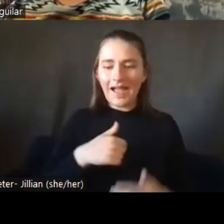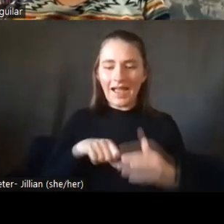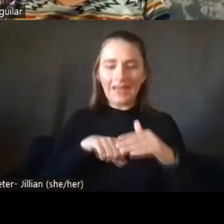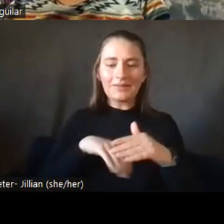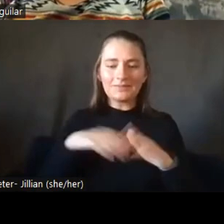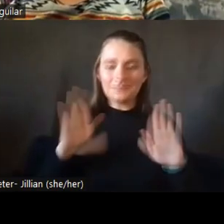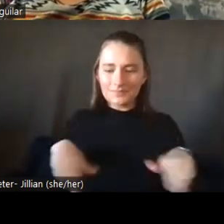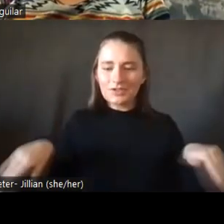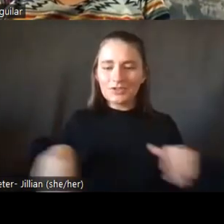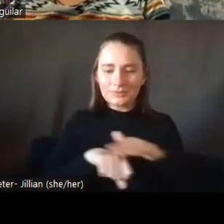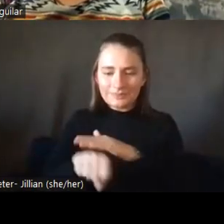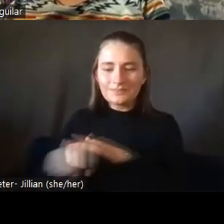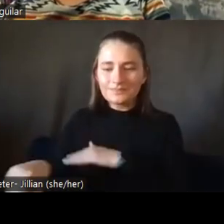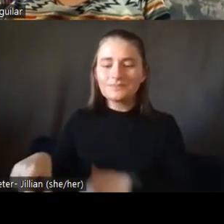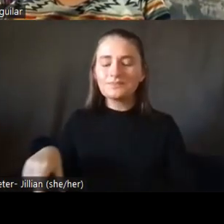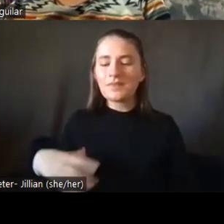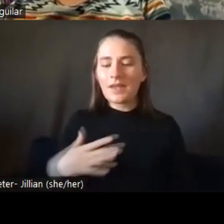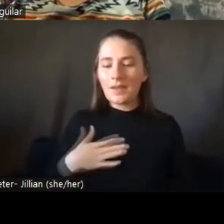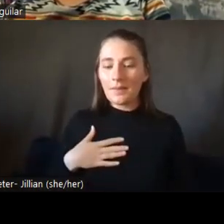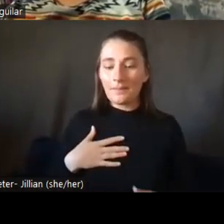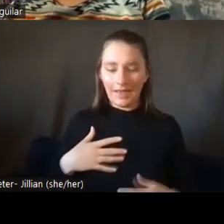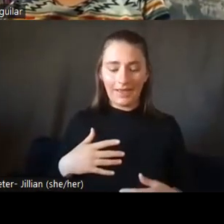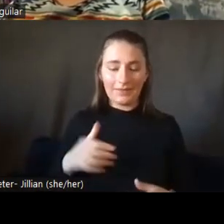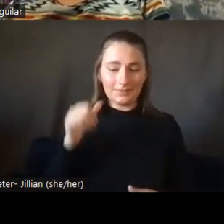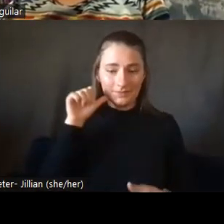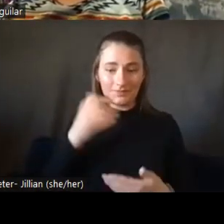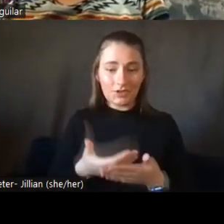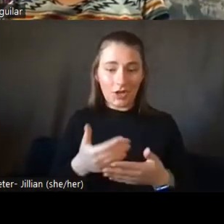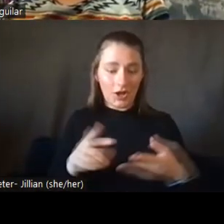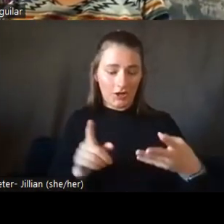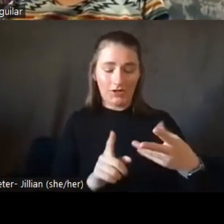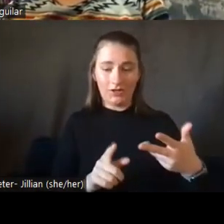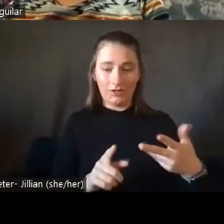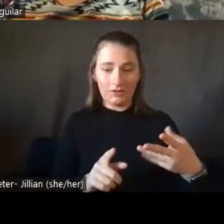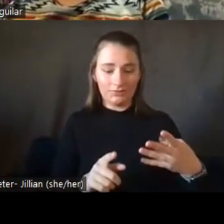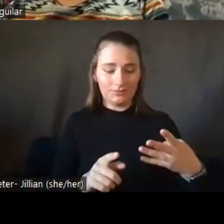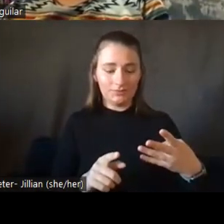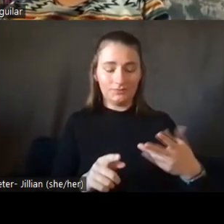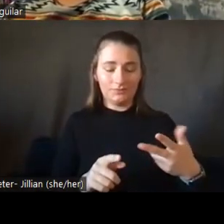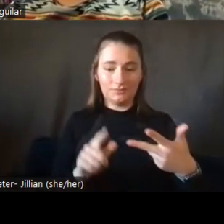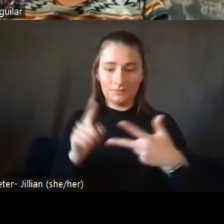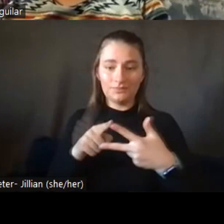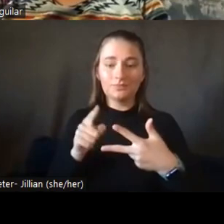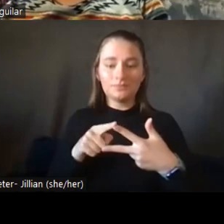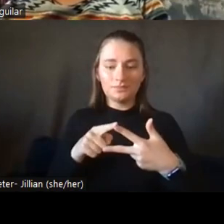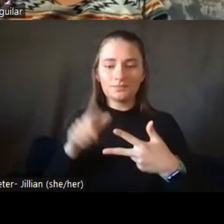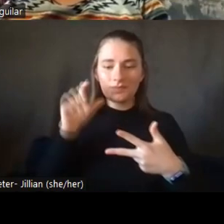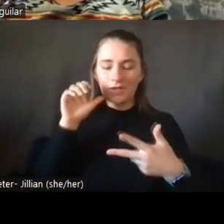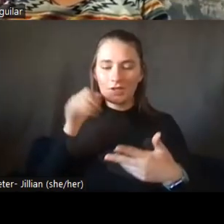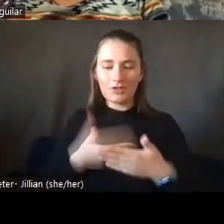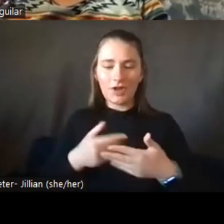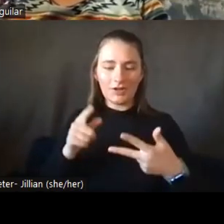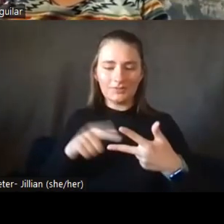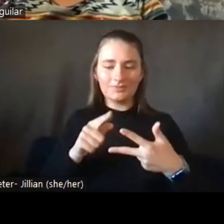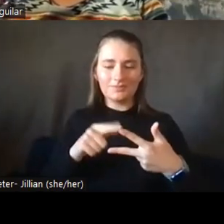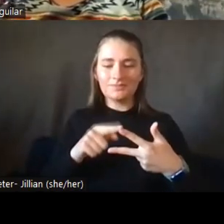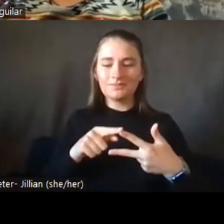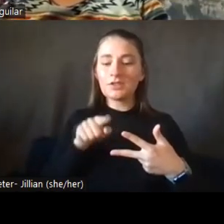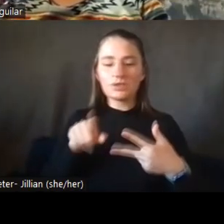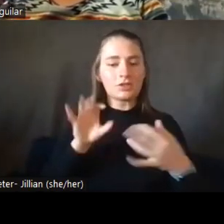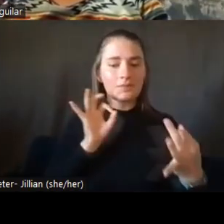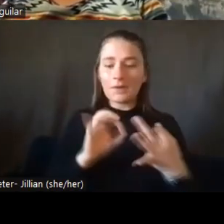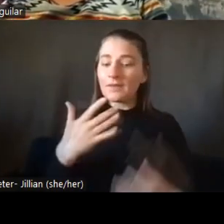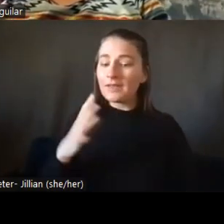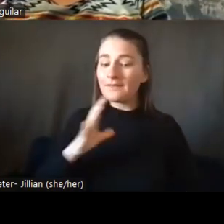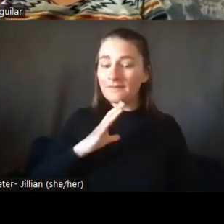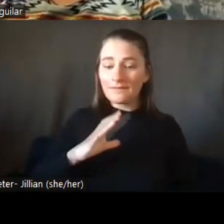my youngest daughter, my youngest daughter, who is my my middle child, he was perfectly fine